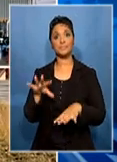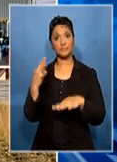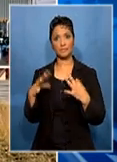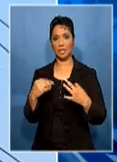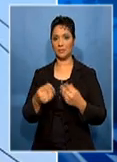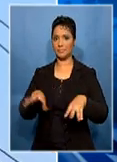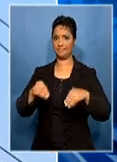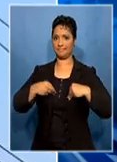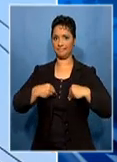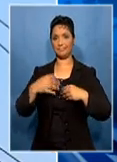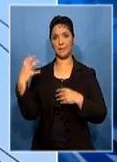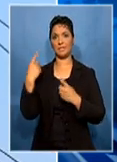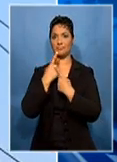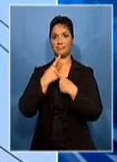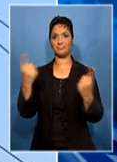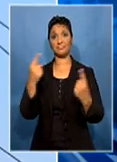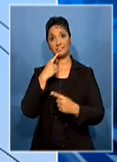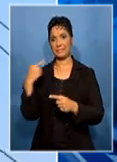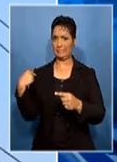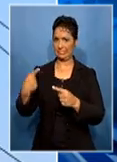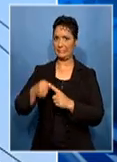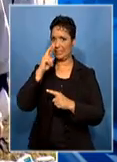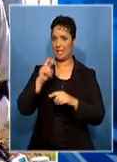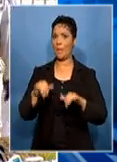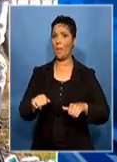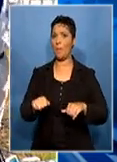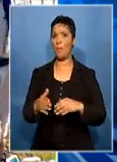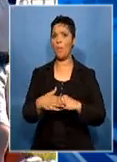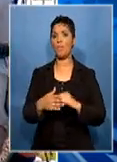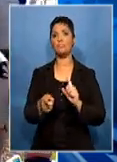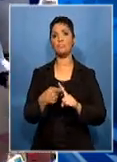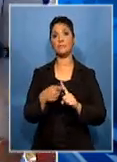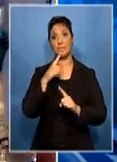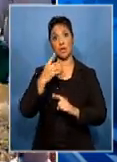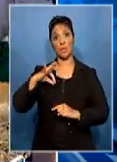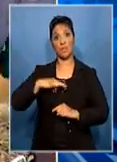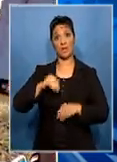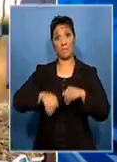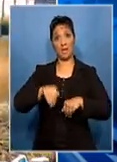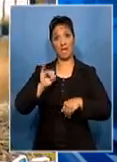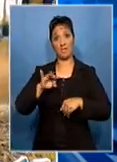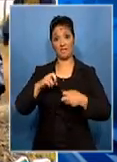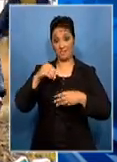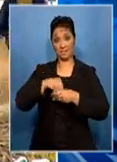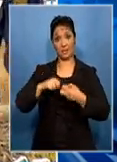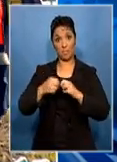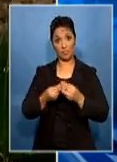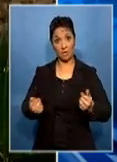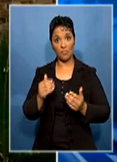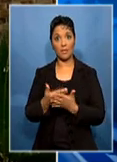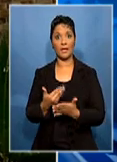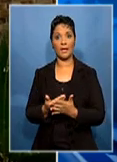minister's announcement, saying it's long overdue. They say the country can still profit from mining if it resolves its internal problems.